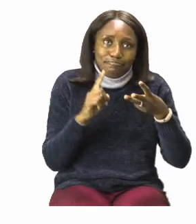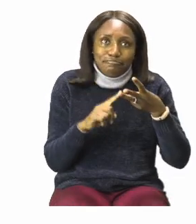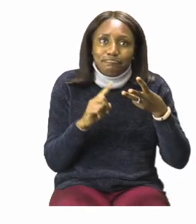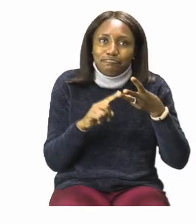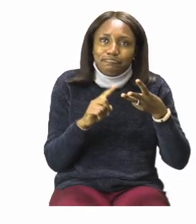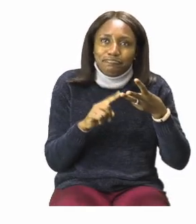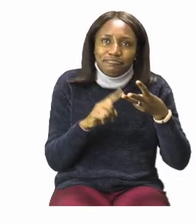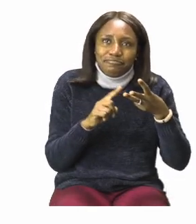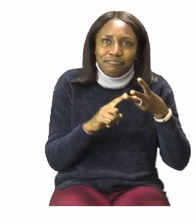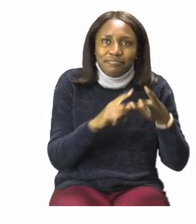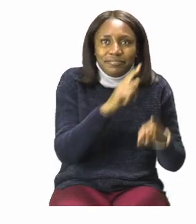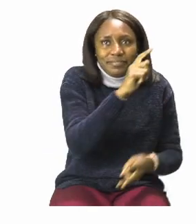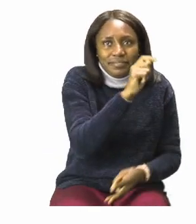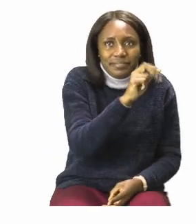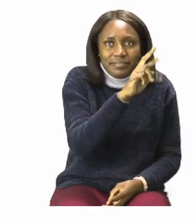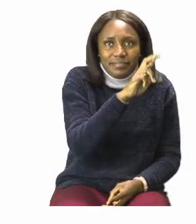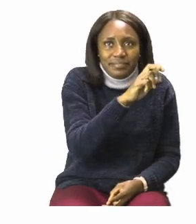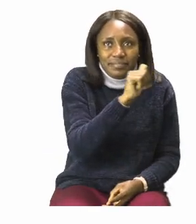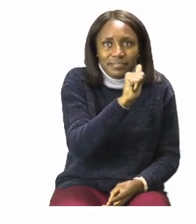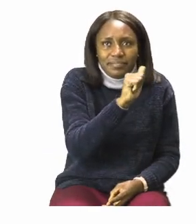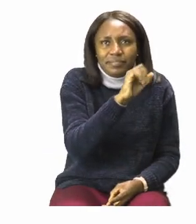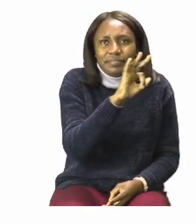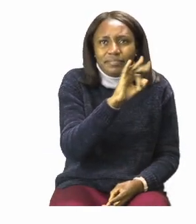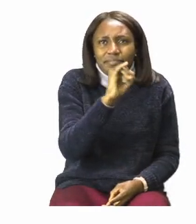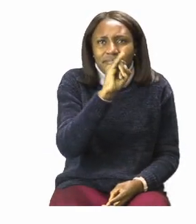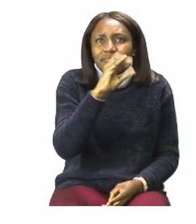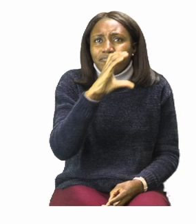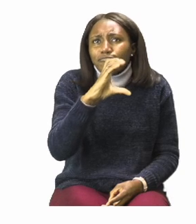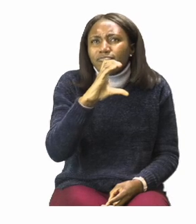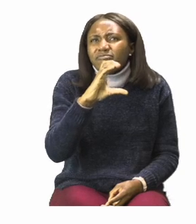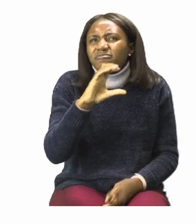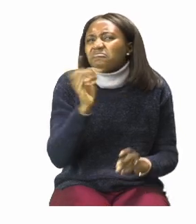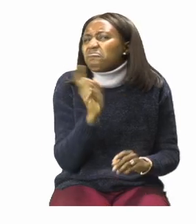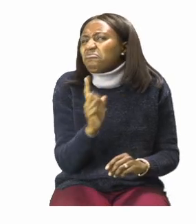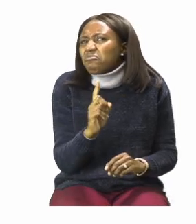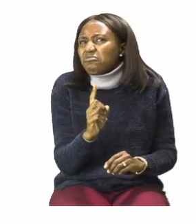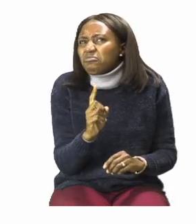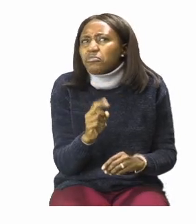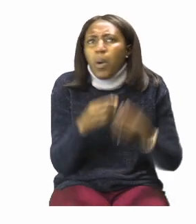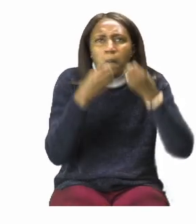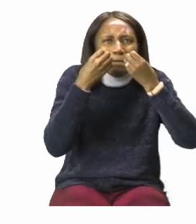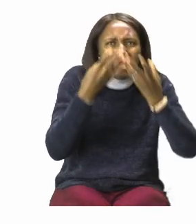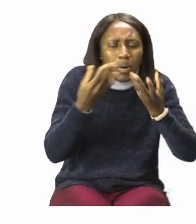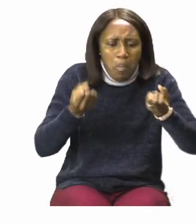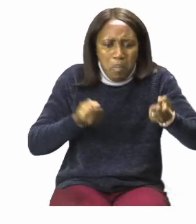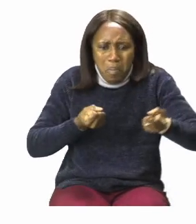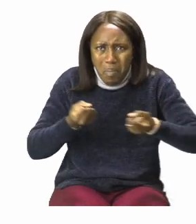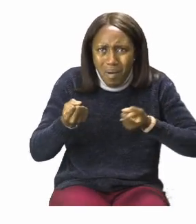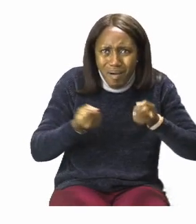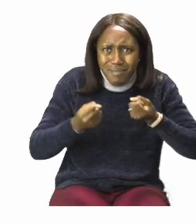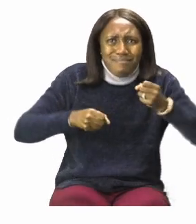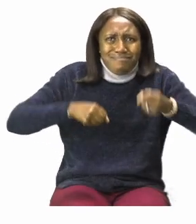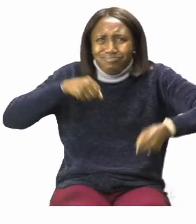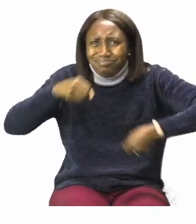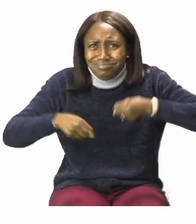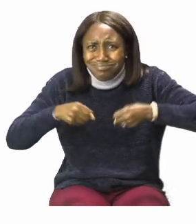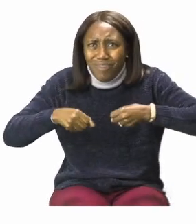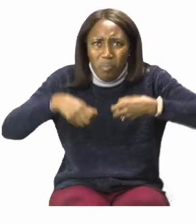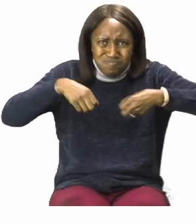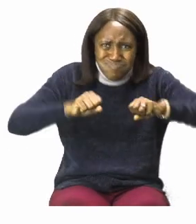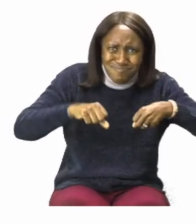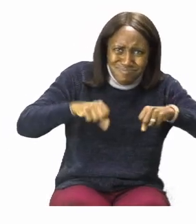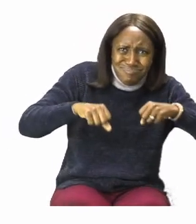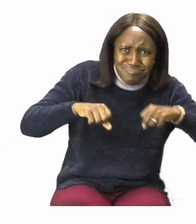have traffic. Now traffic is when the vehicle, bicycles, motorbikes are all